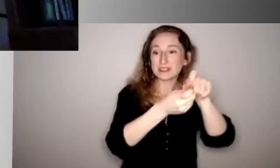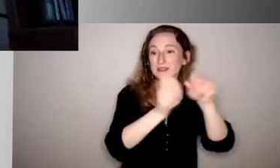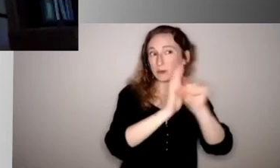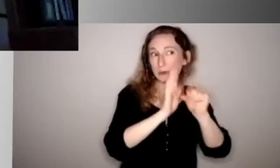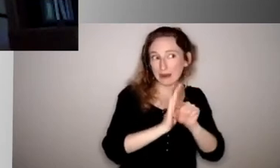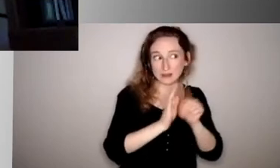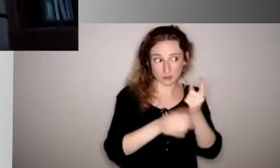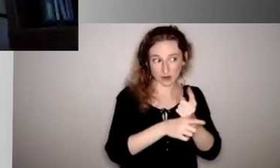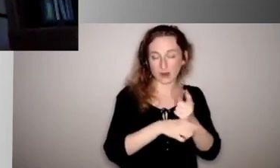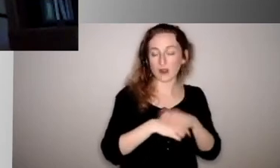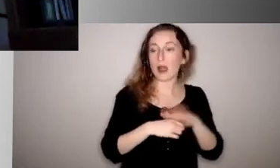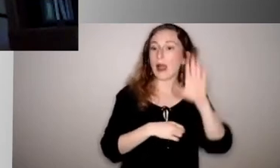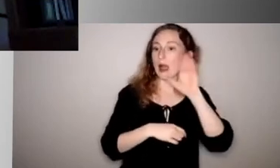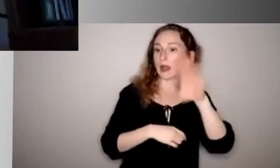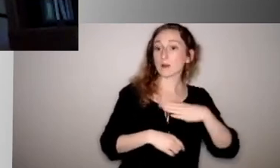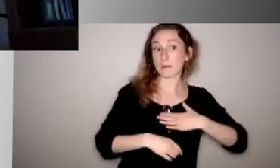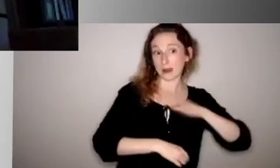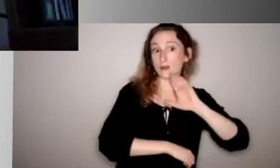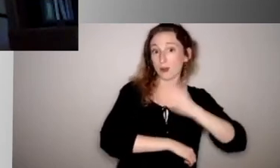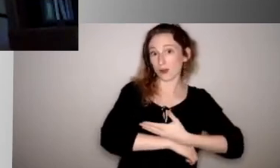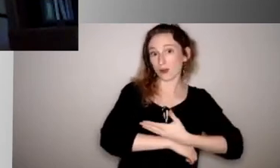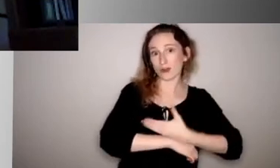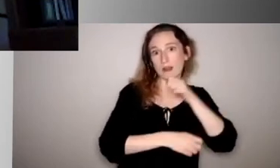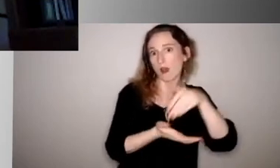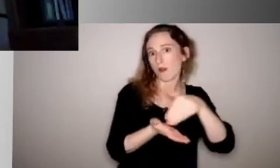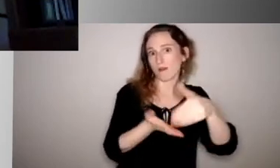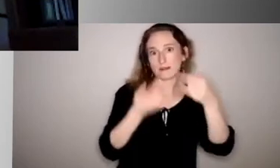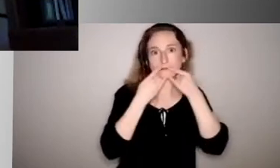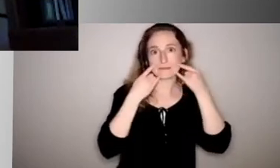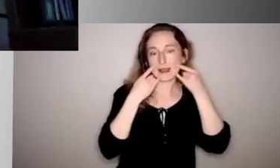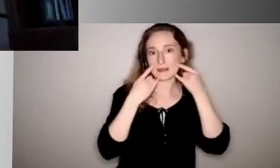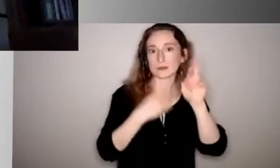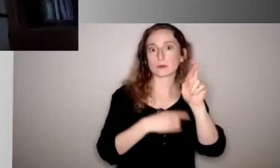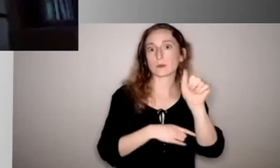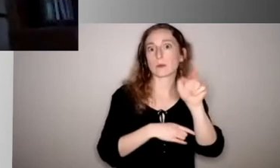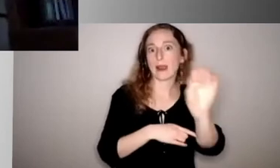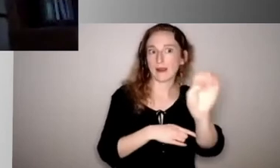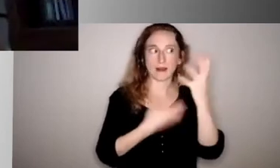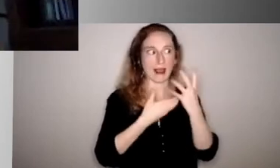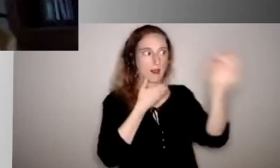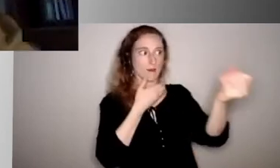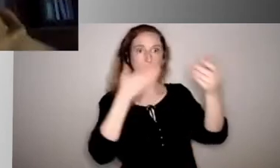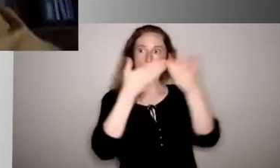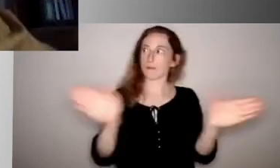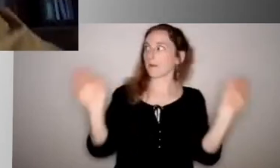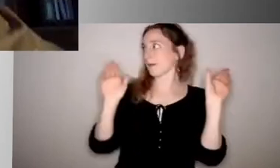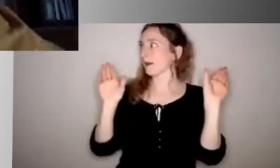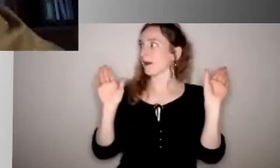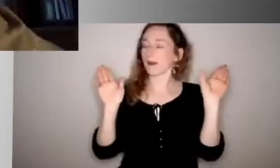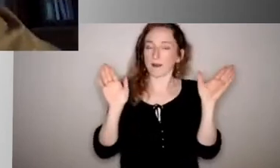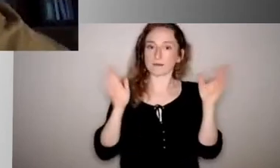be in school, she doesn't wear a mask very often right now. It's pretty rare when she's actually out in a public place where she needs a mask. So,